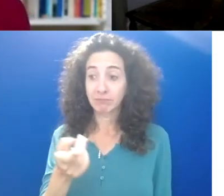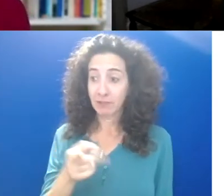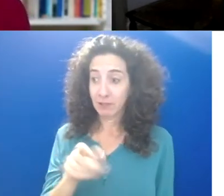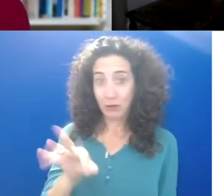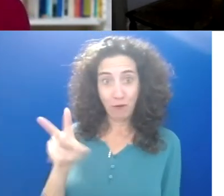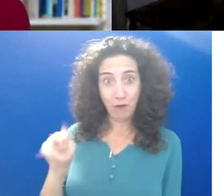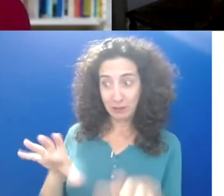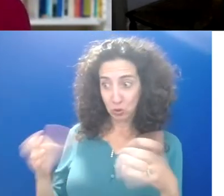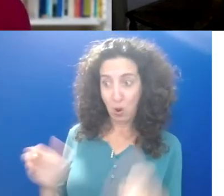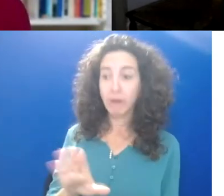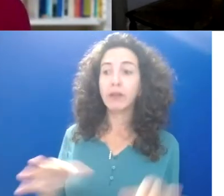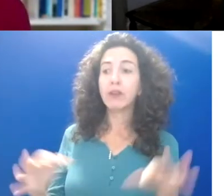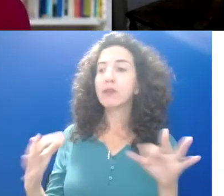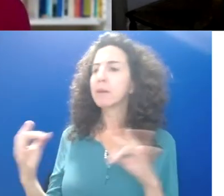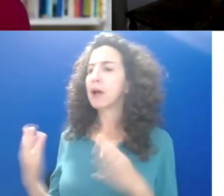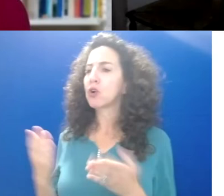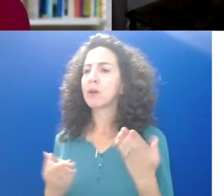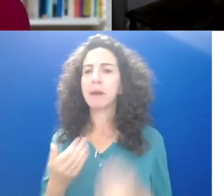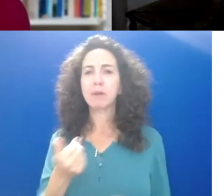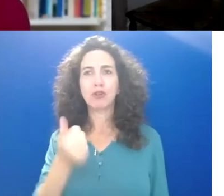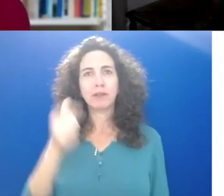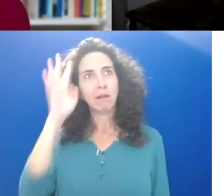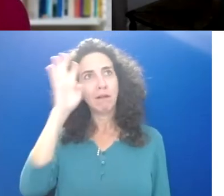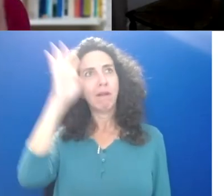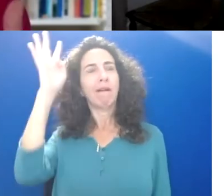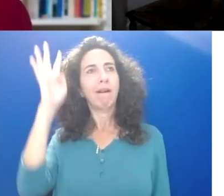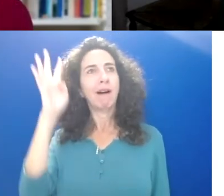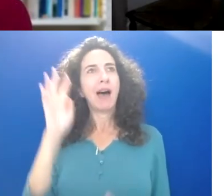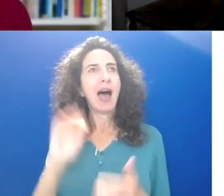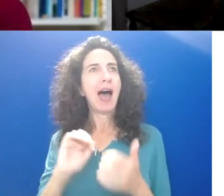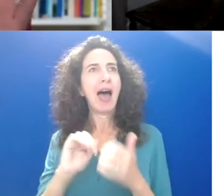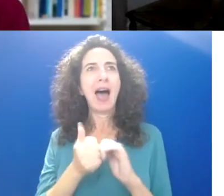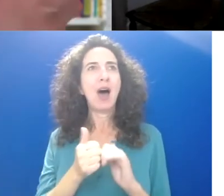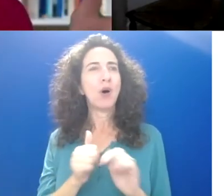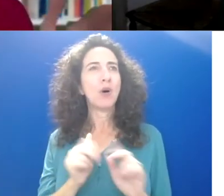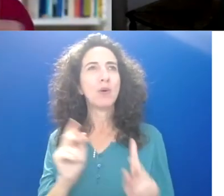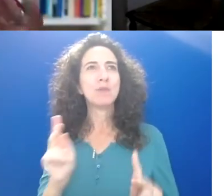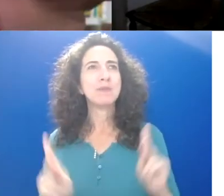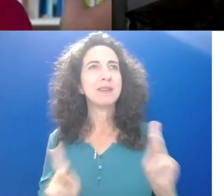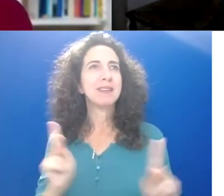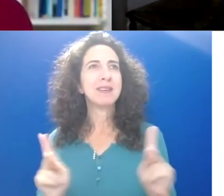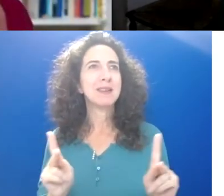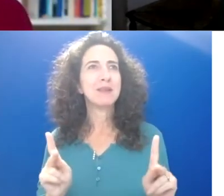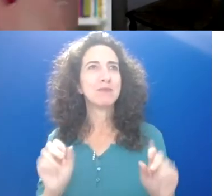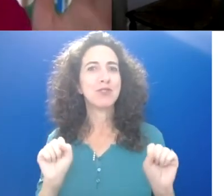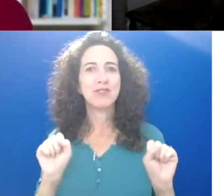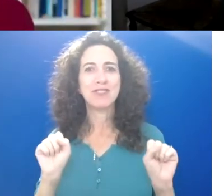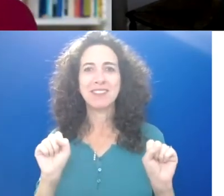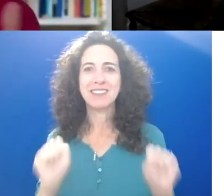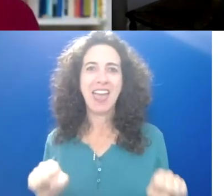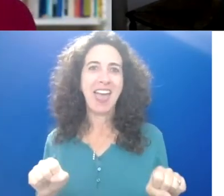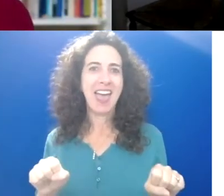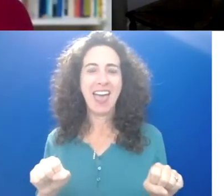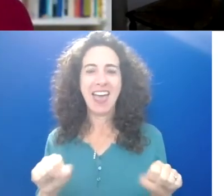that, um, that people were able to really, you know, have that kind of the magic triangle of the